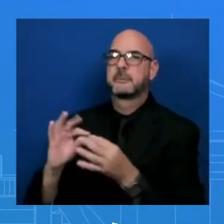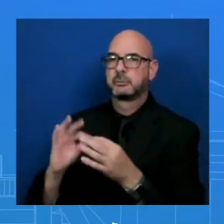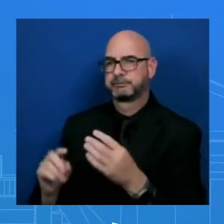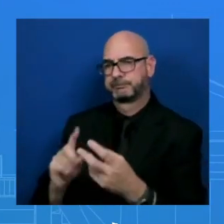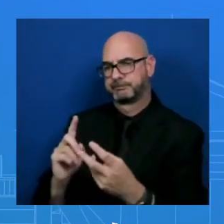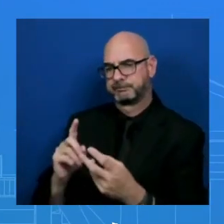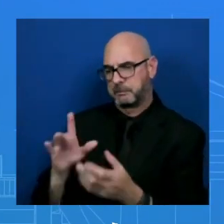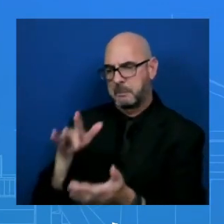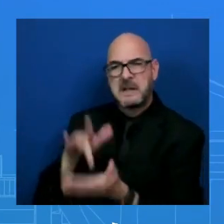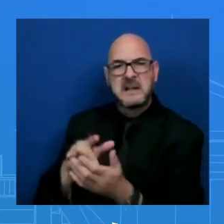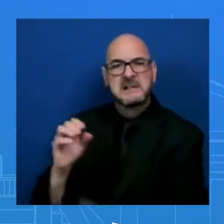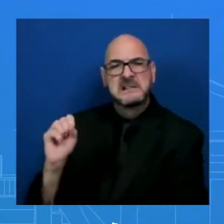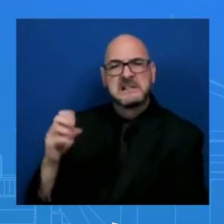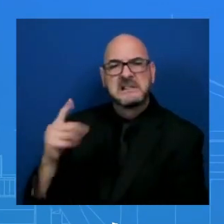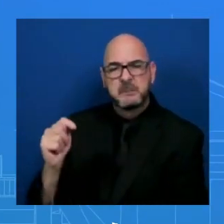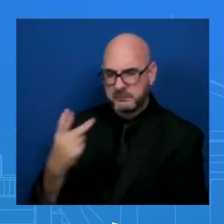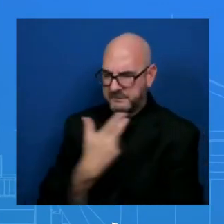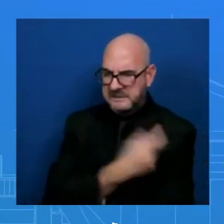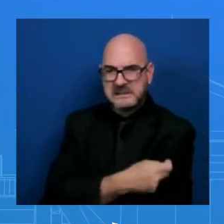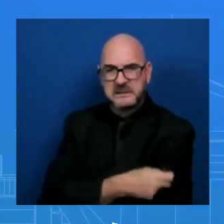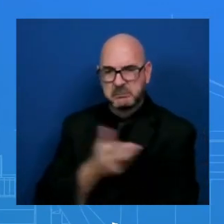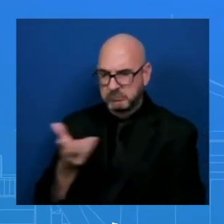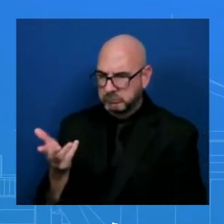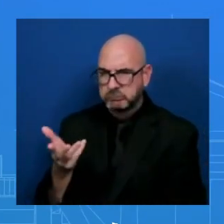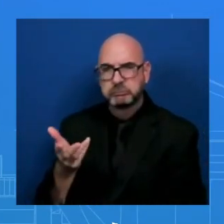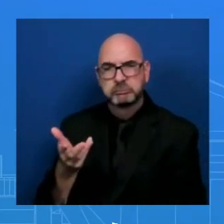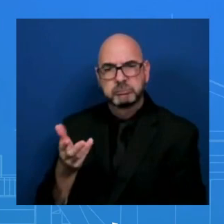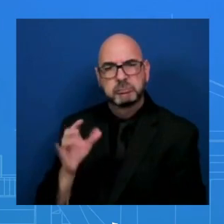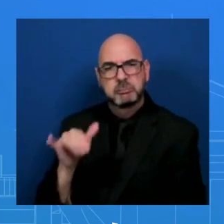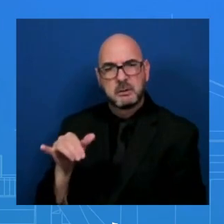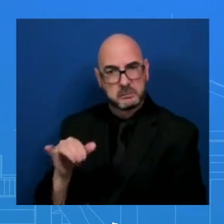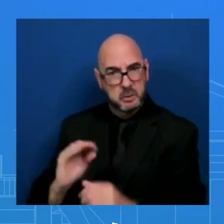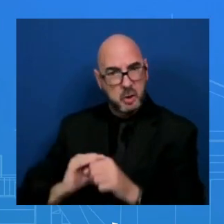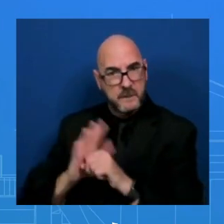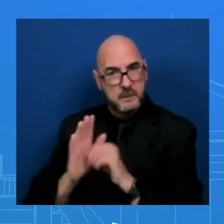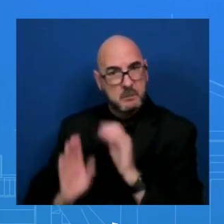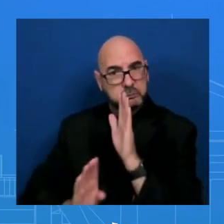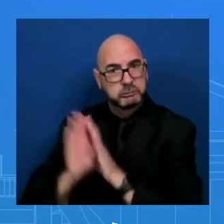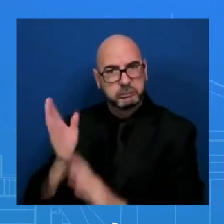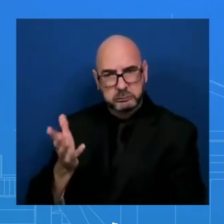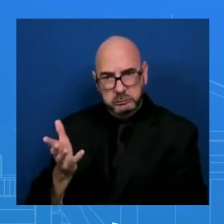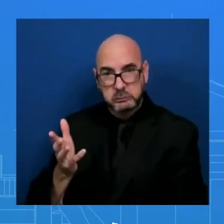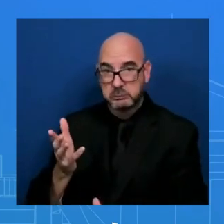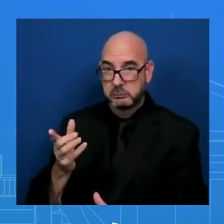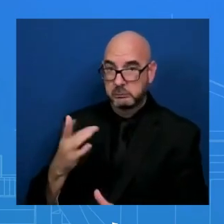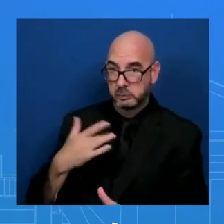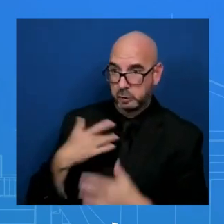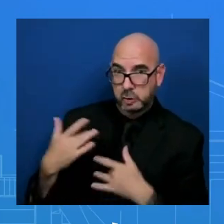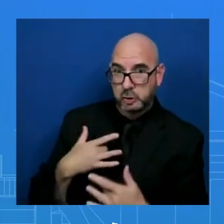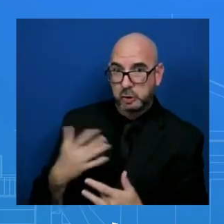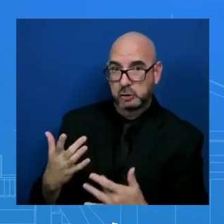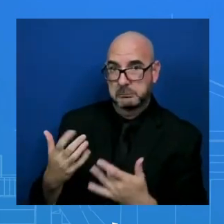spike of kind of incidents that are happening. Is there any concern that that is coming just a little bit too late in terms of the